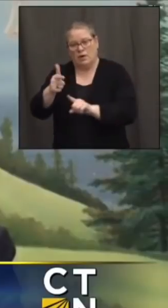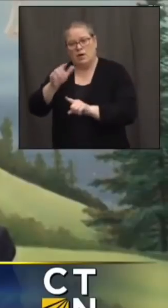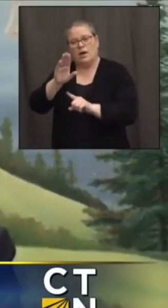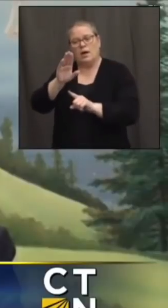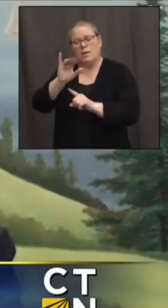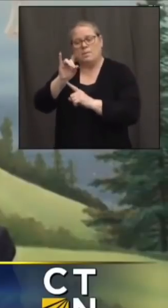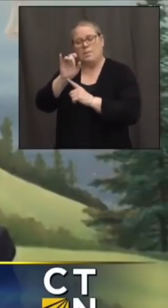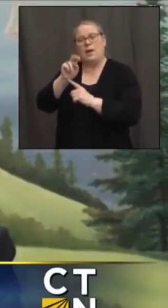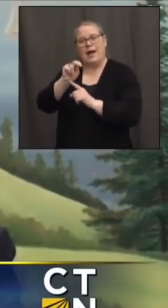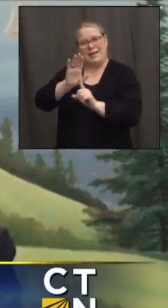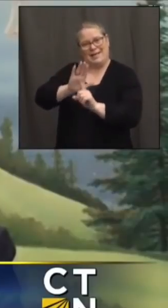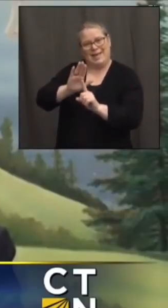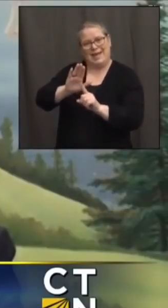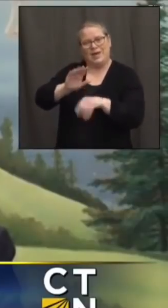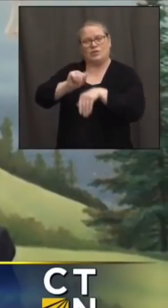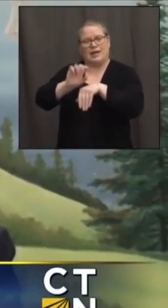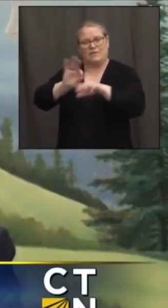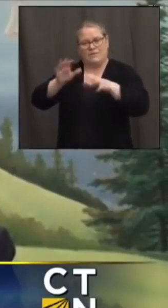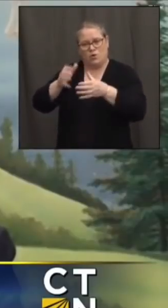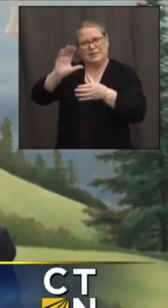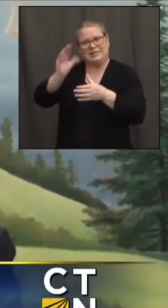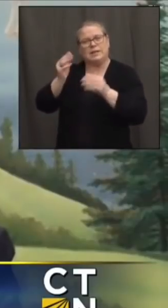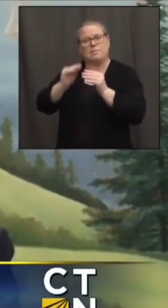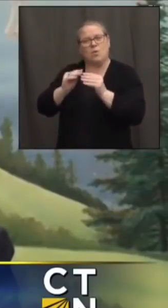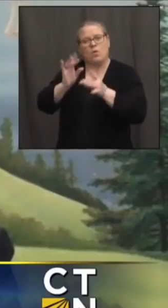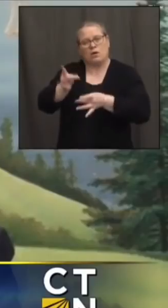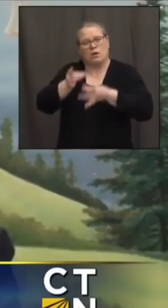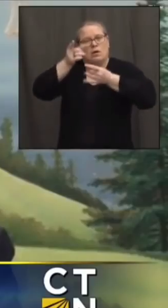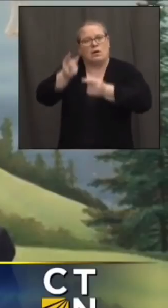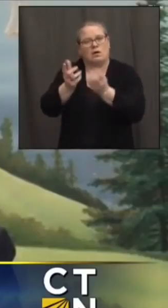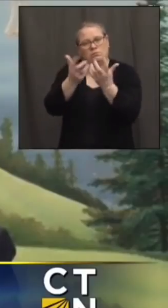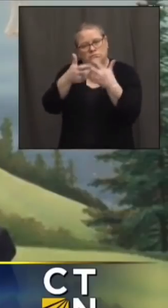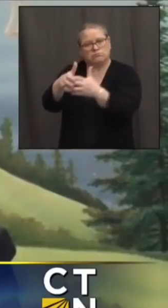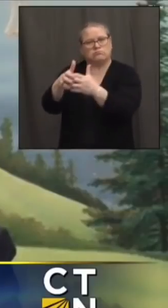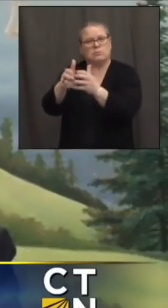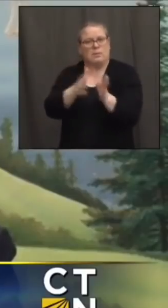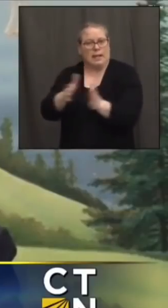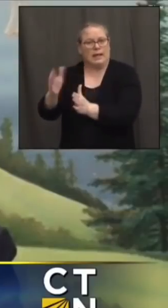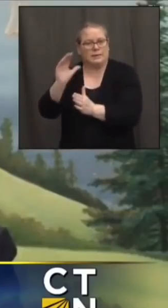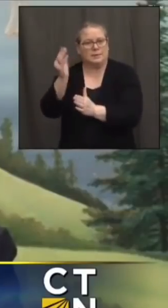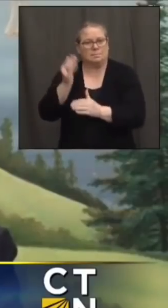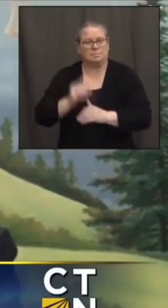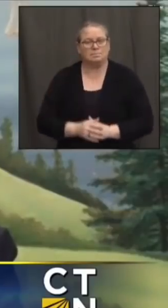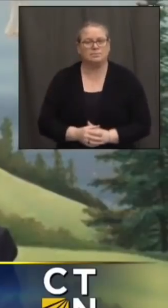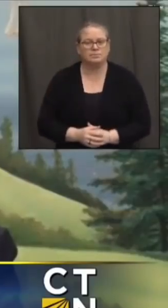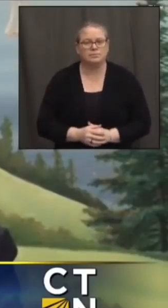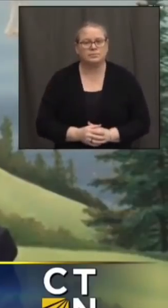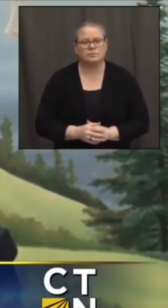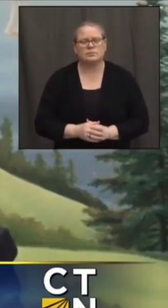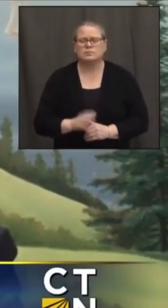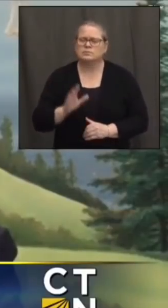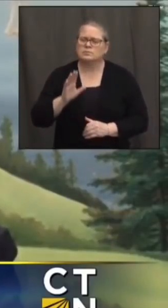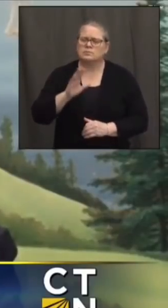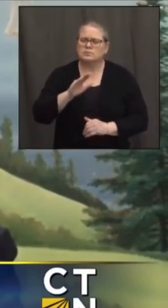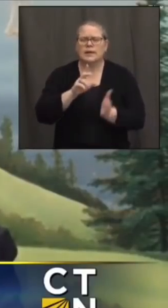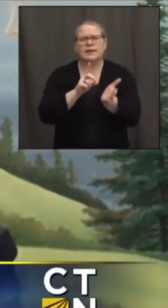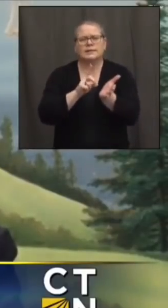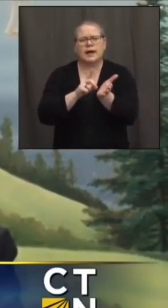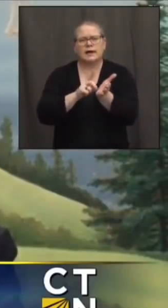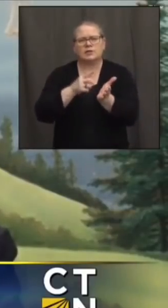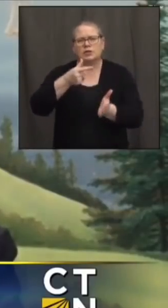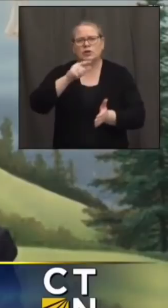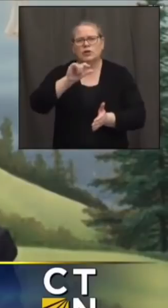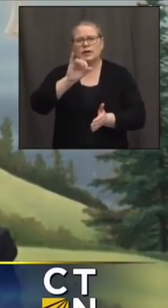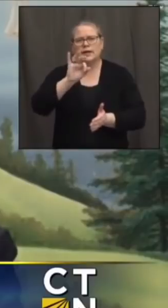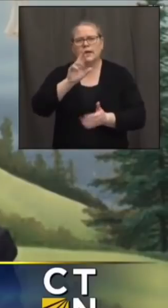dr gifford as far as the transition you know the the vaccination subgroup just changed phase 1b based